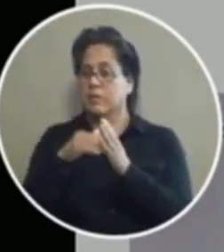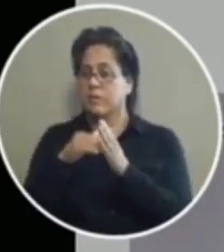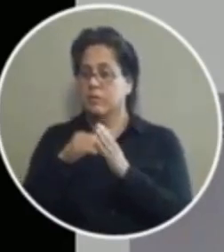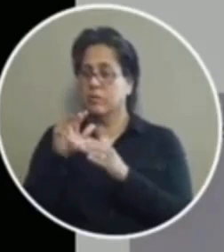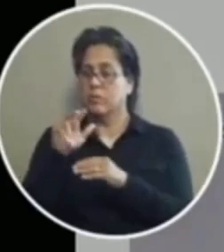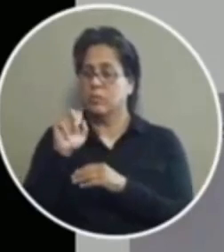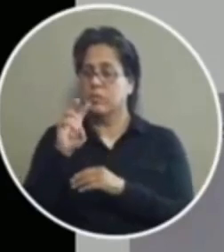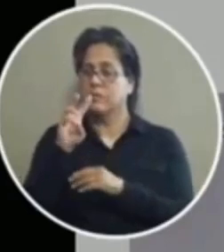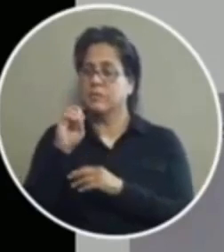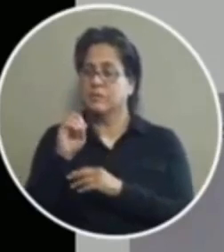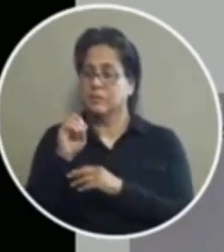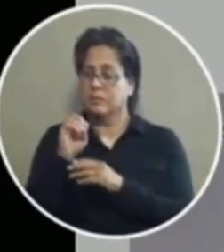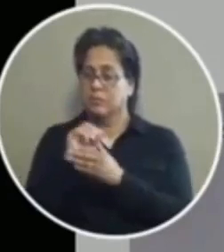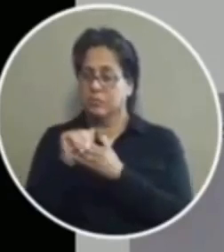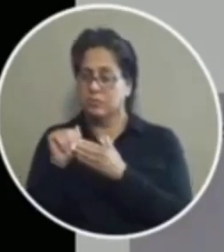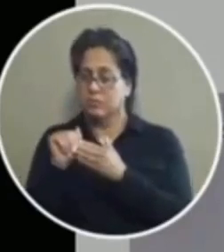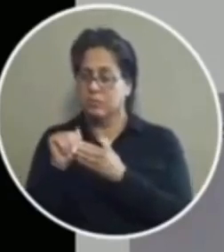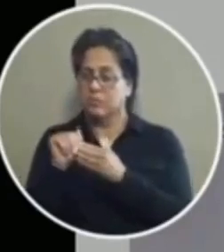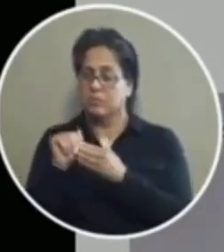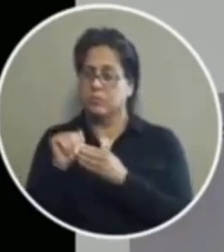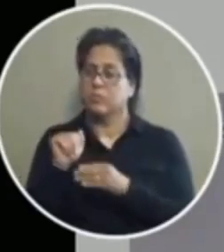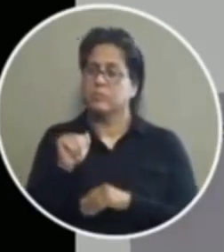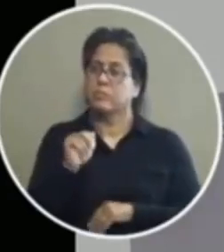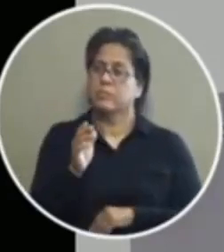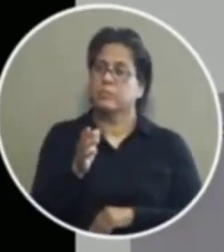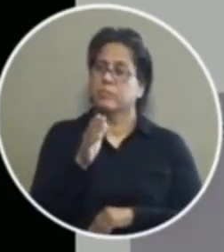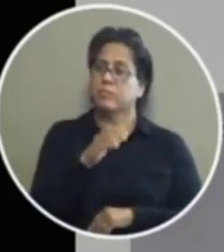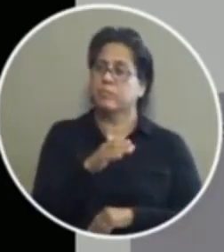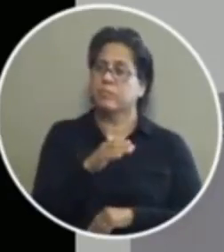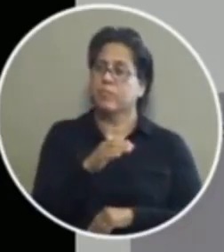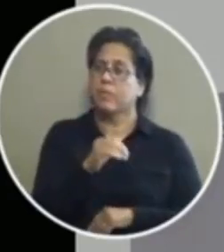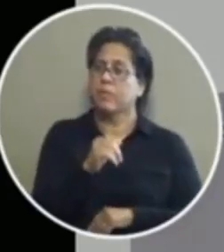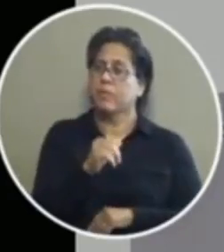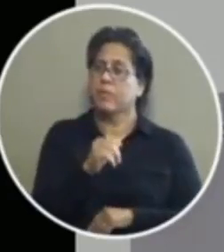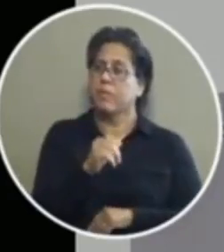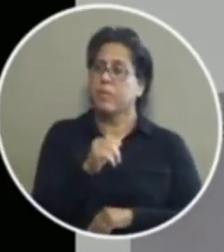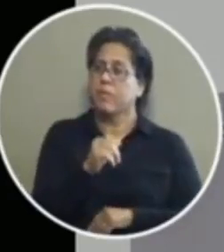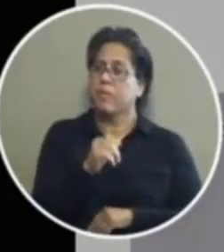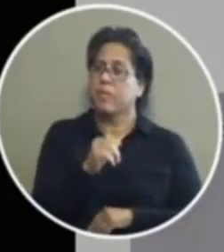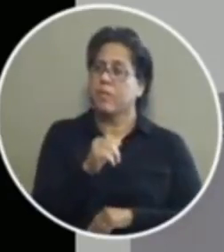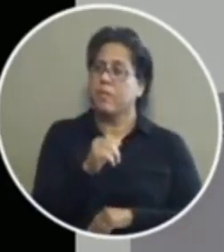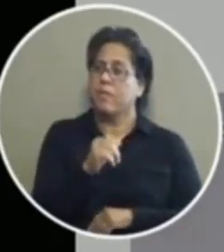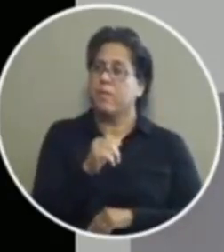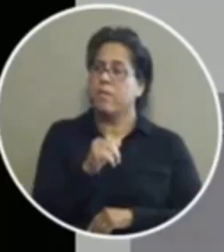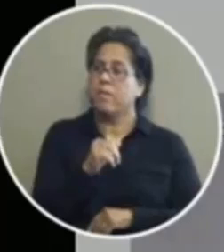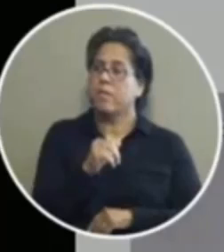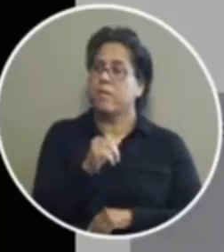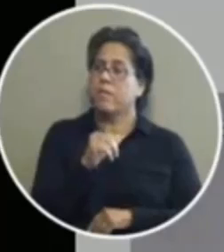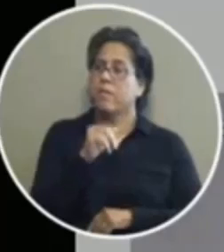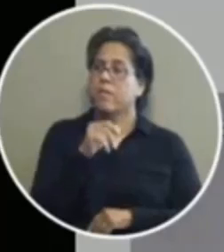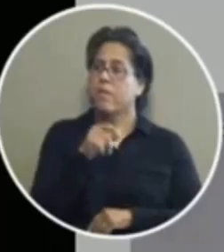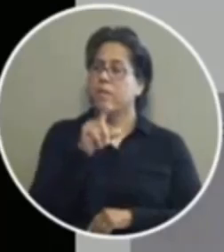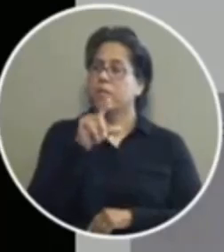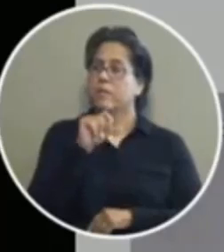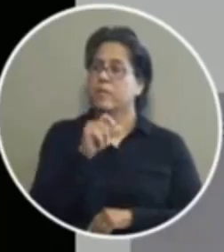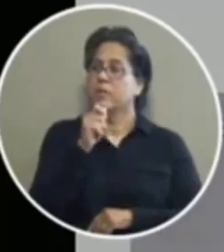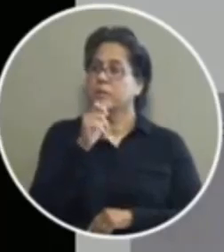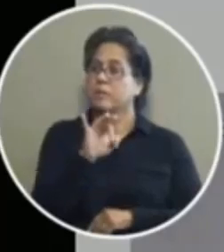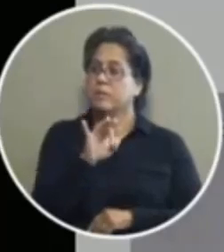dollars you can go to slide five please in 2019